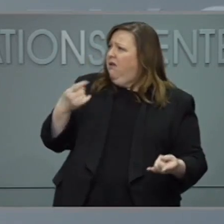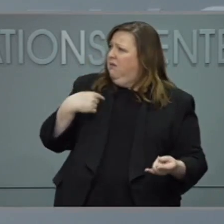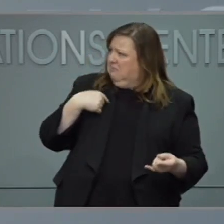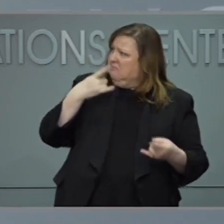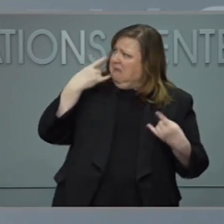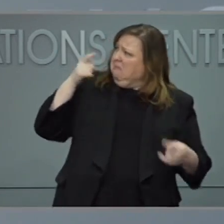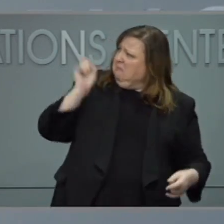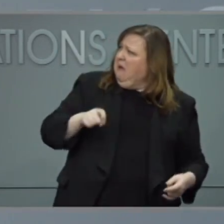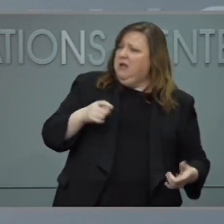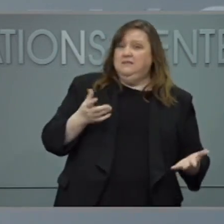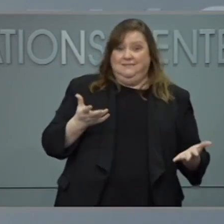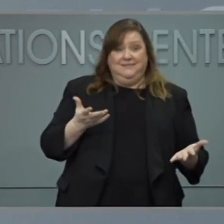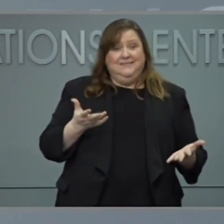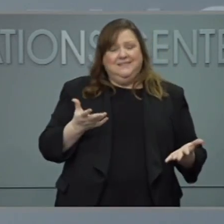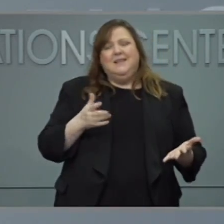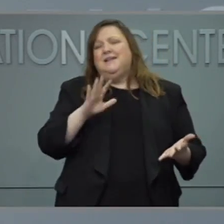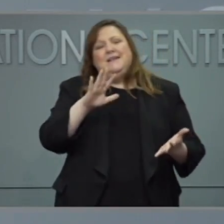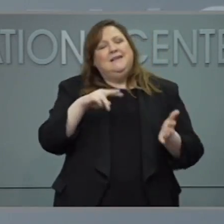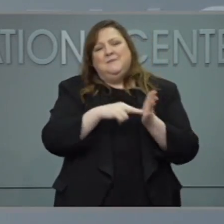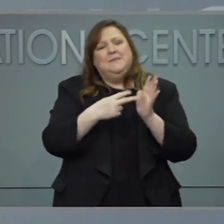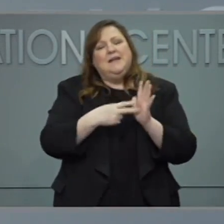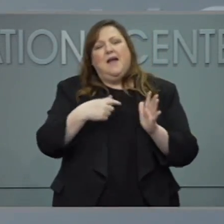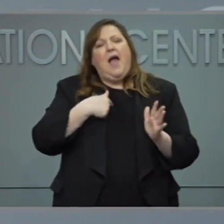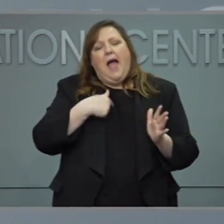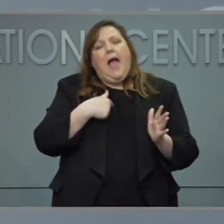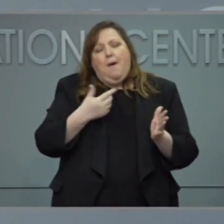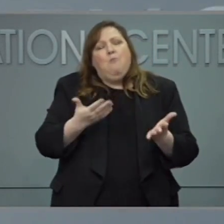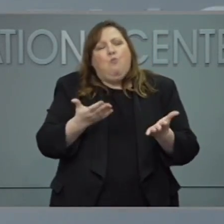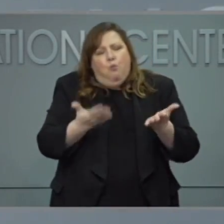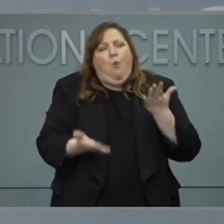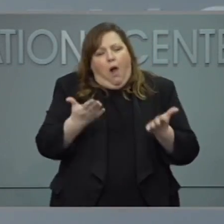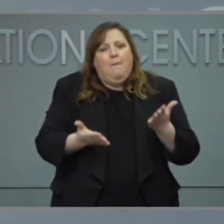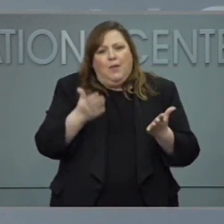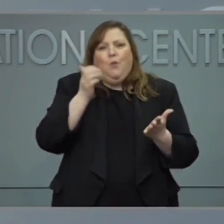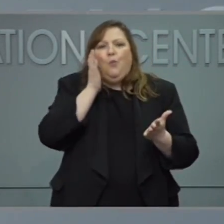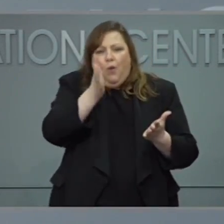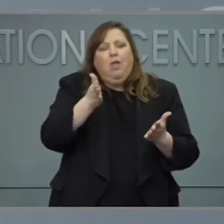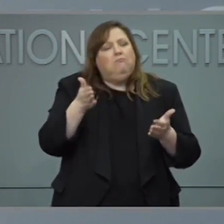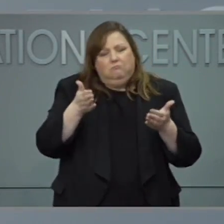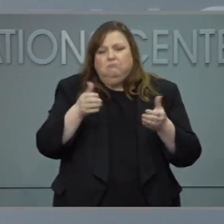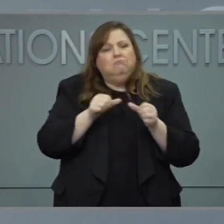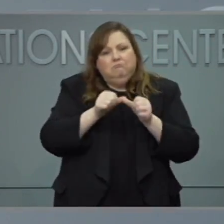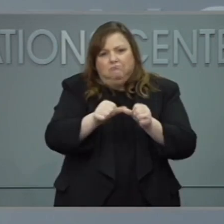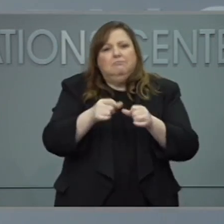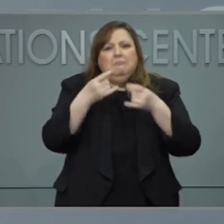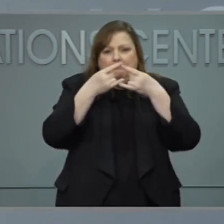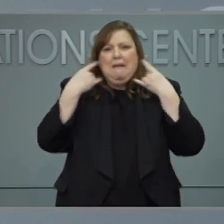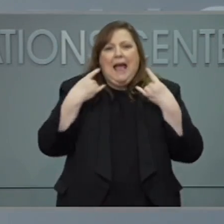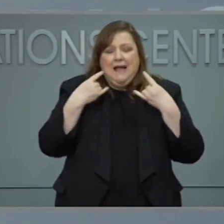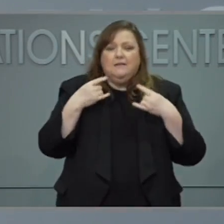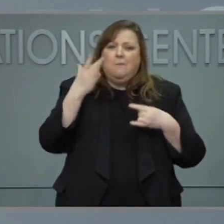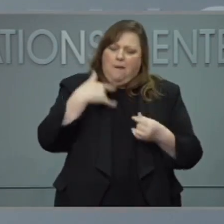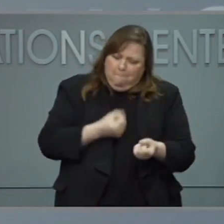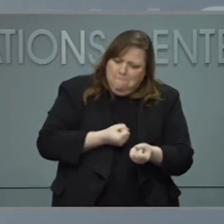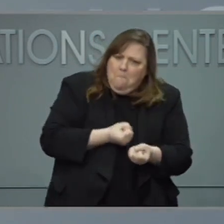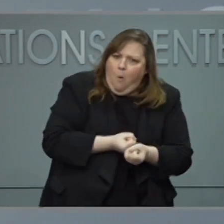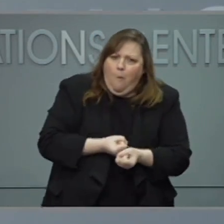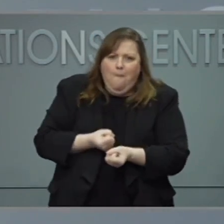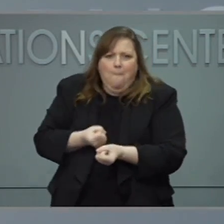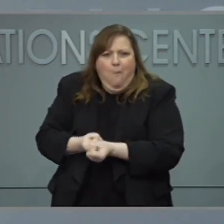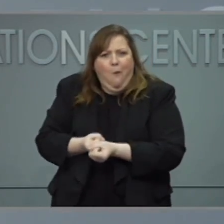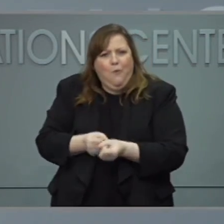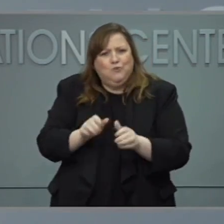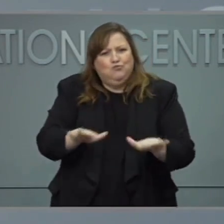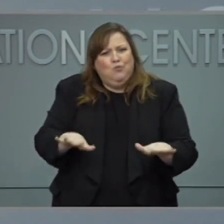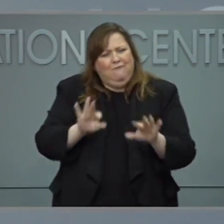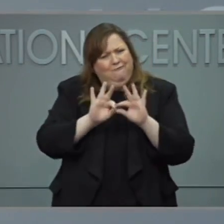likely going to see me wear a mask when I'm with my kids to show that we are we're in this as a family and that